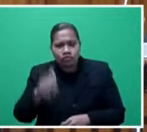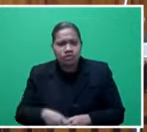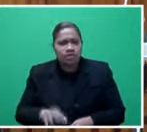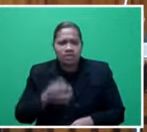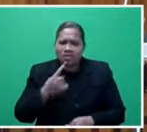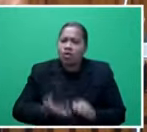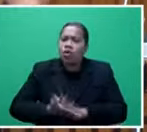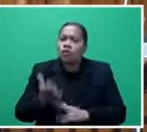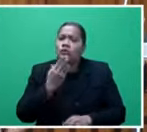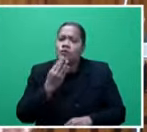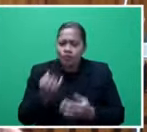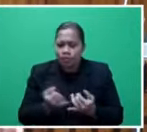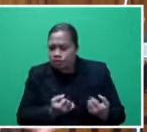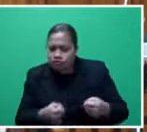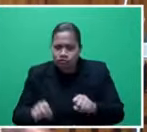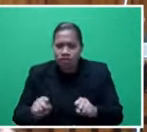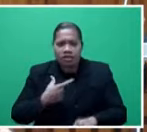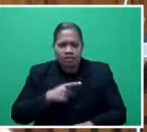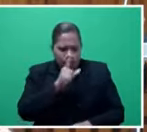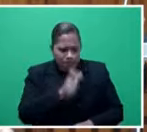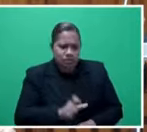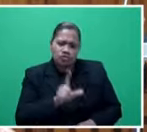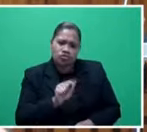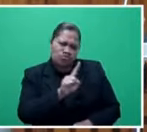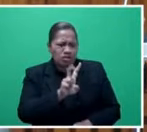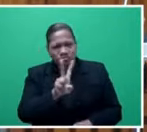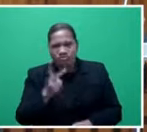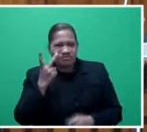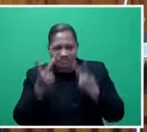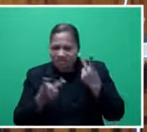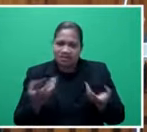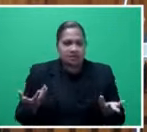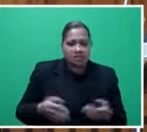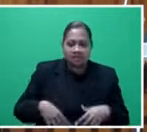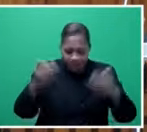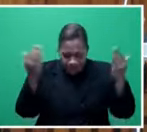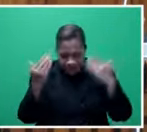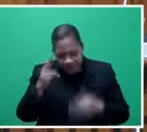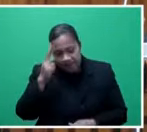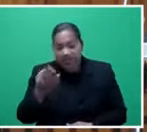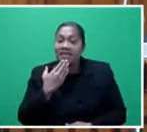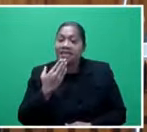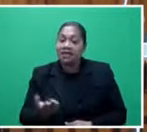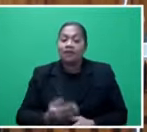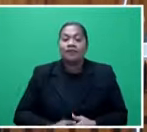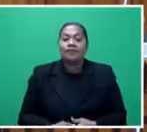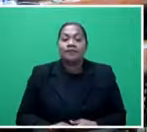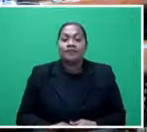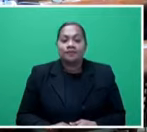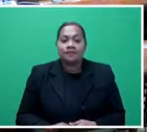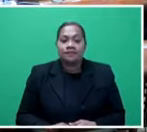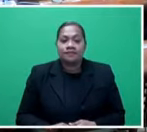to Brown Street. Just because one person may have done one or two visits. Mr. Speaker, sir, thank you. I thank the